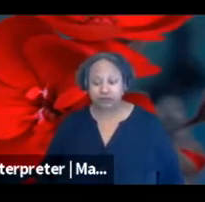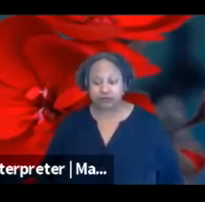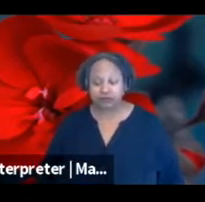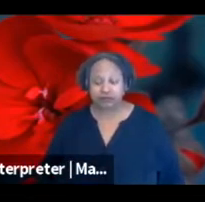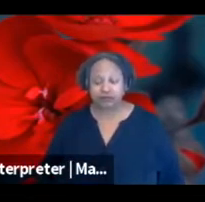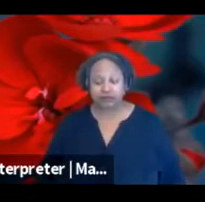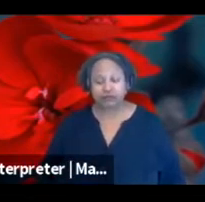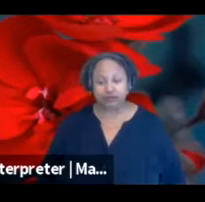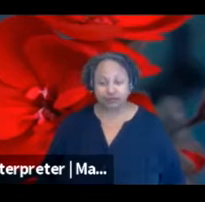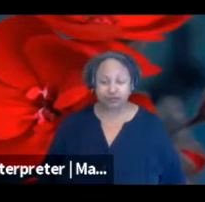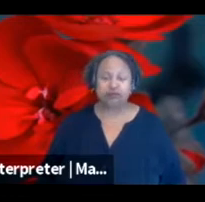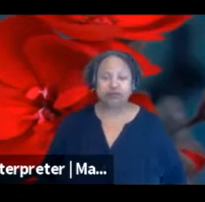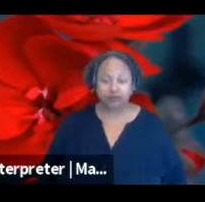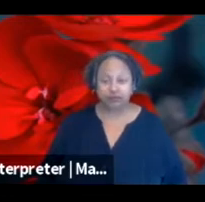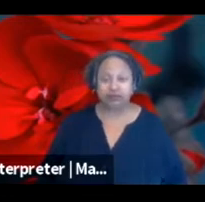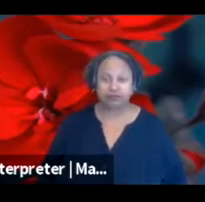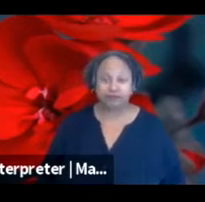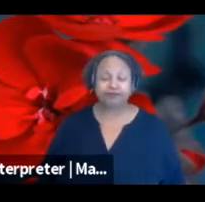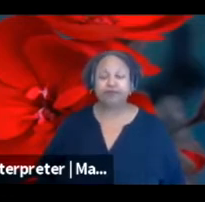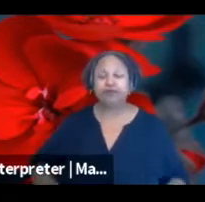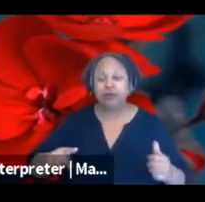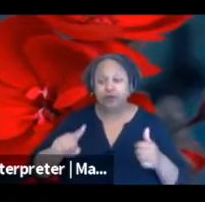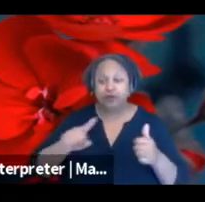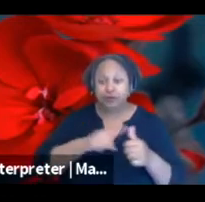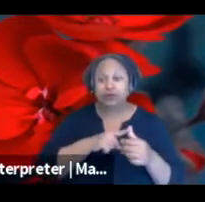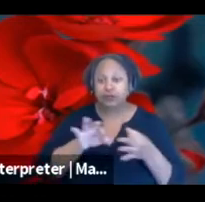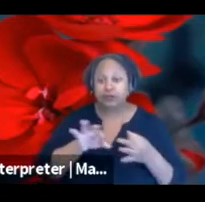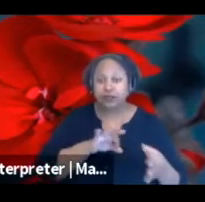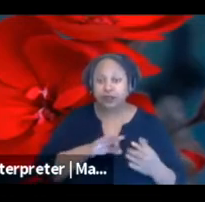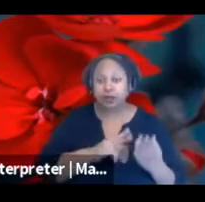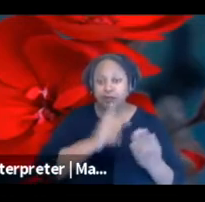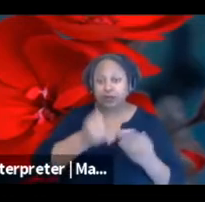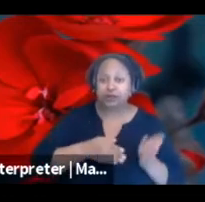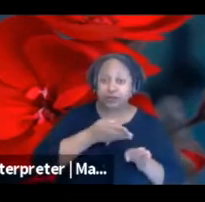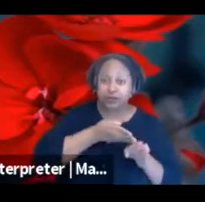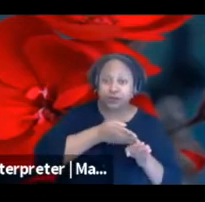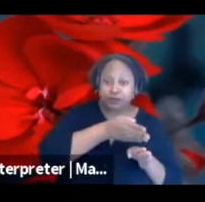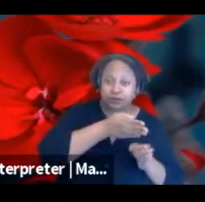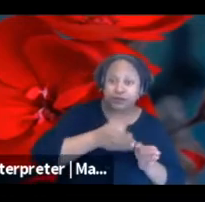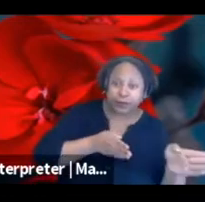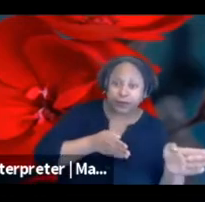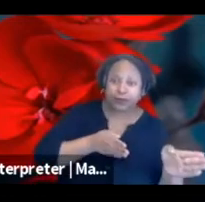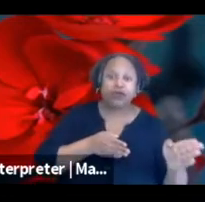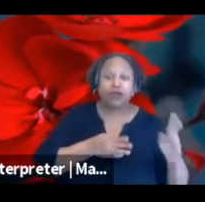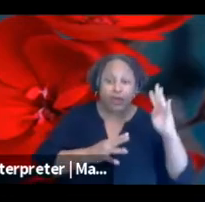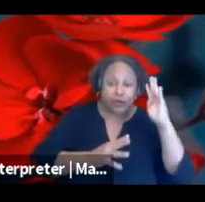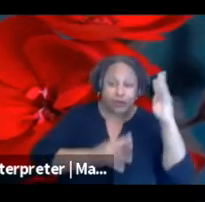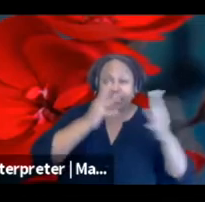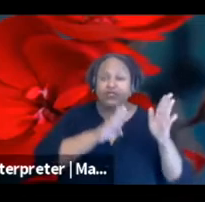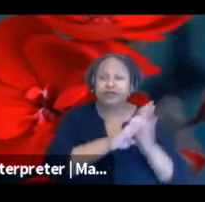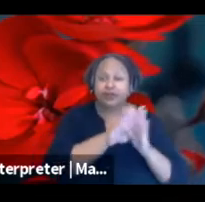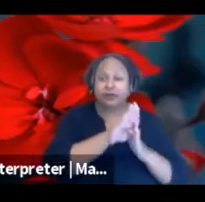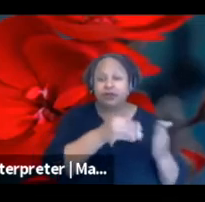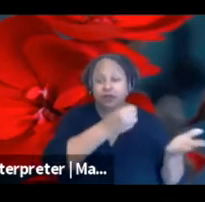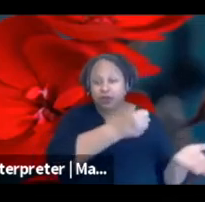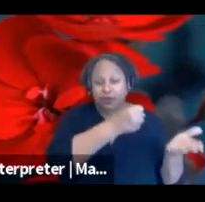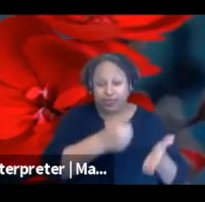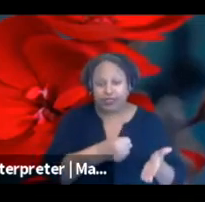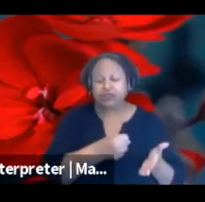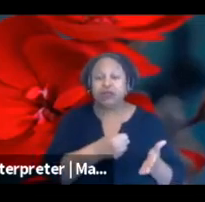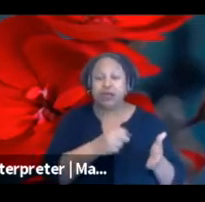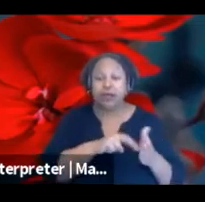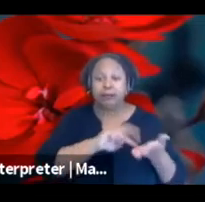So the first component I'm going to share under the project stream is creation and development. So this will have a rolling deadline.